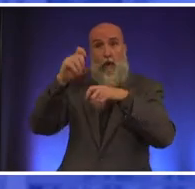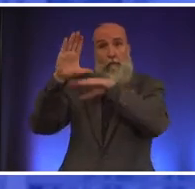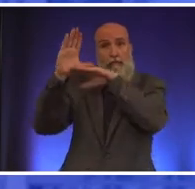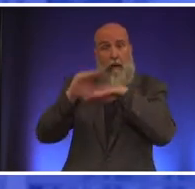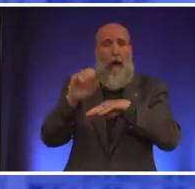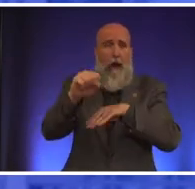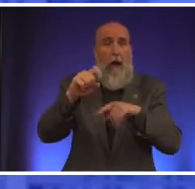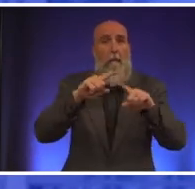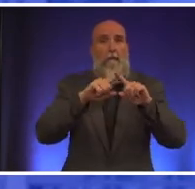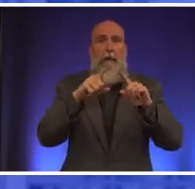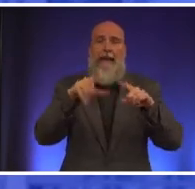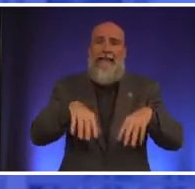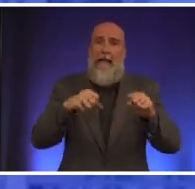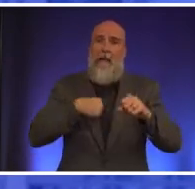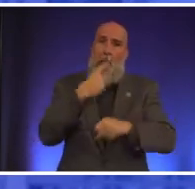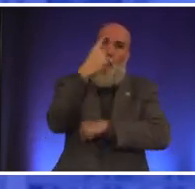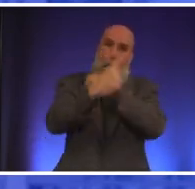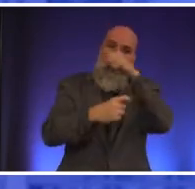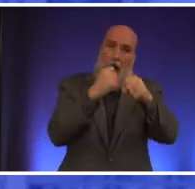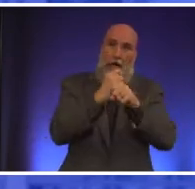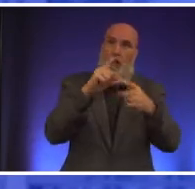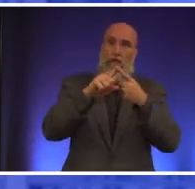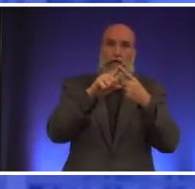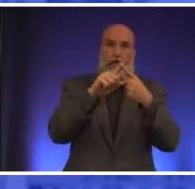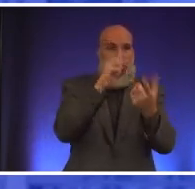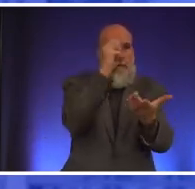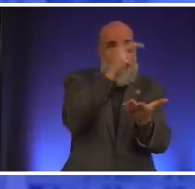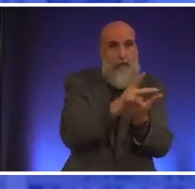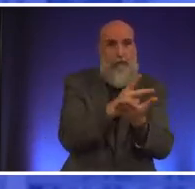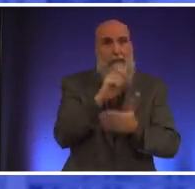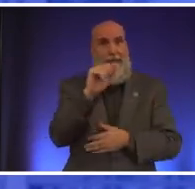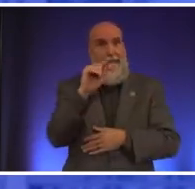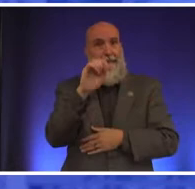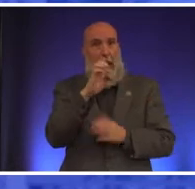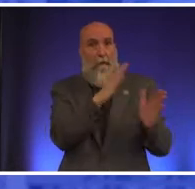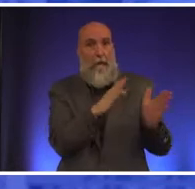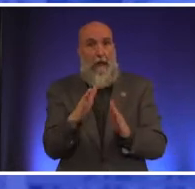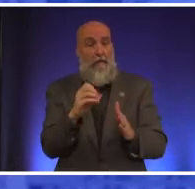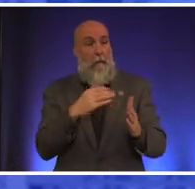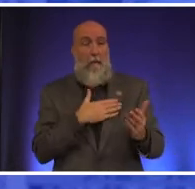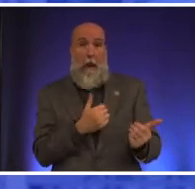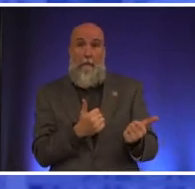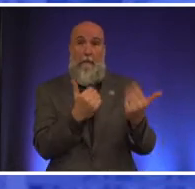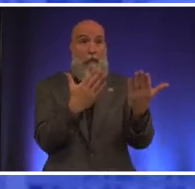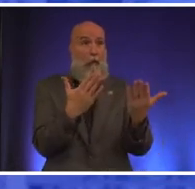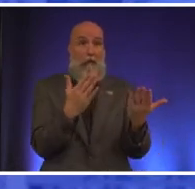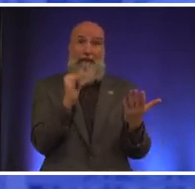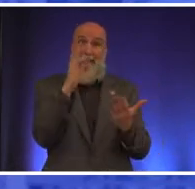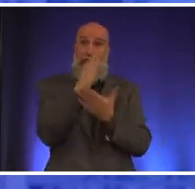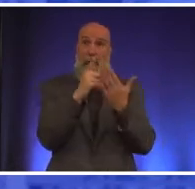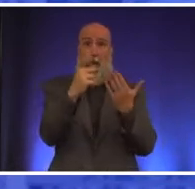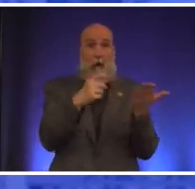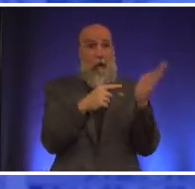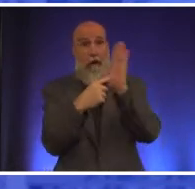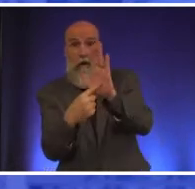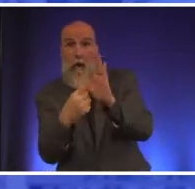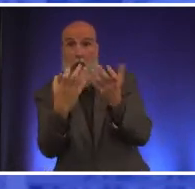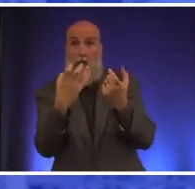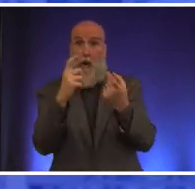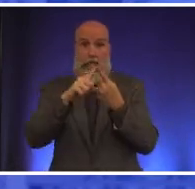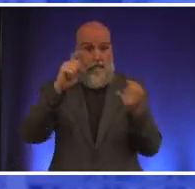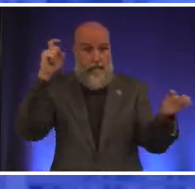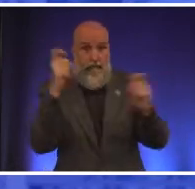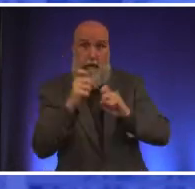but it still takes me a year to get the site plan approved so my proposal is that if something if someone comes through and wants to do something creative